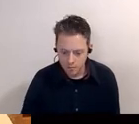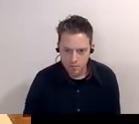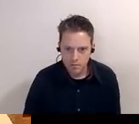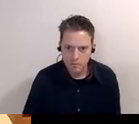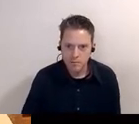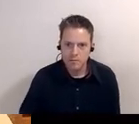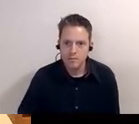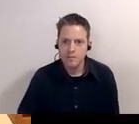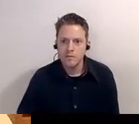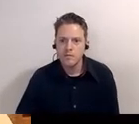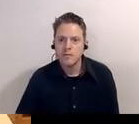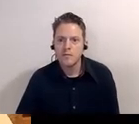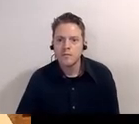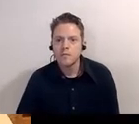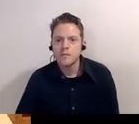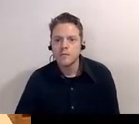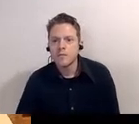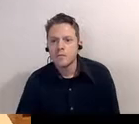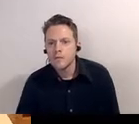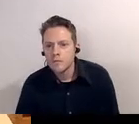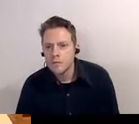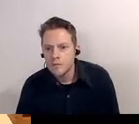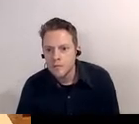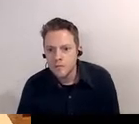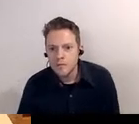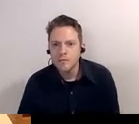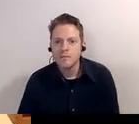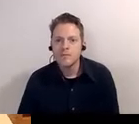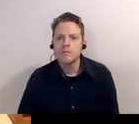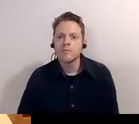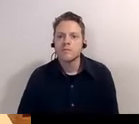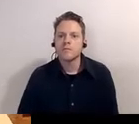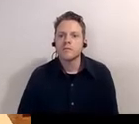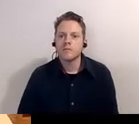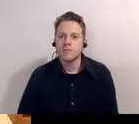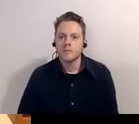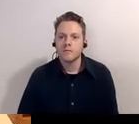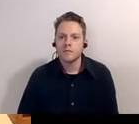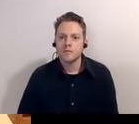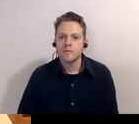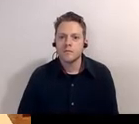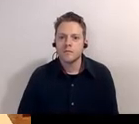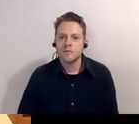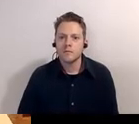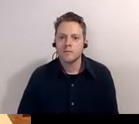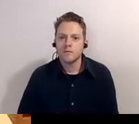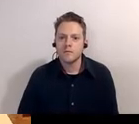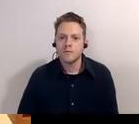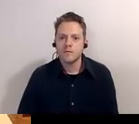general strike of 1934 with mill workers all right so if we could have the next slide